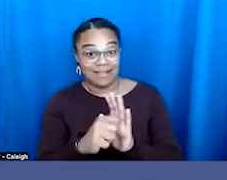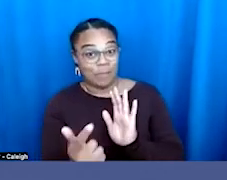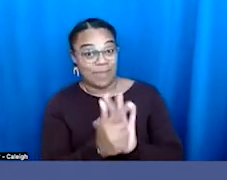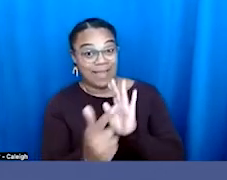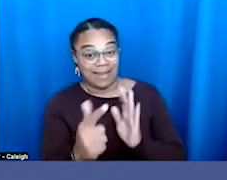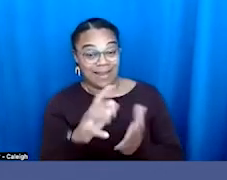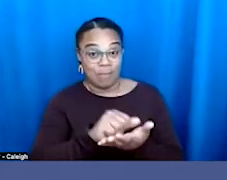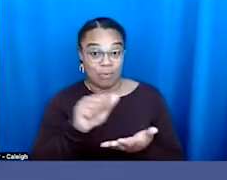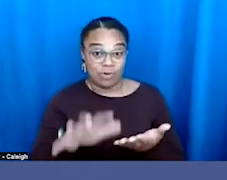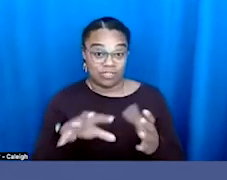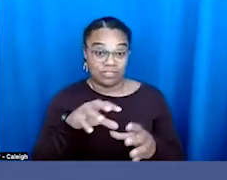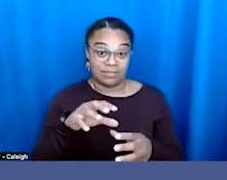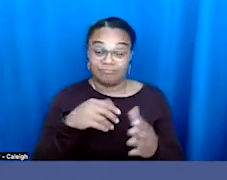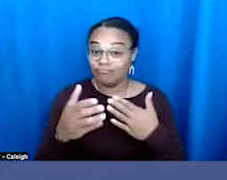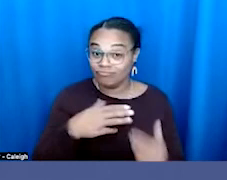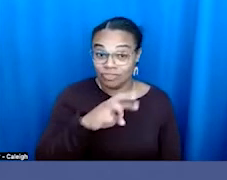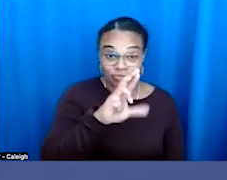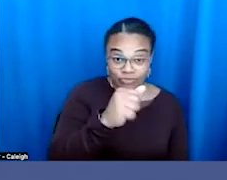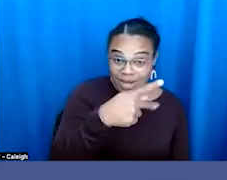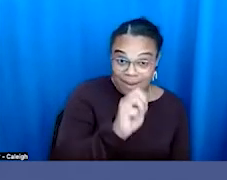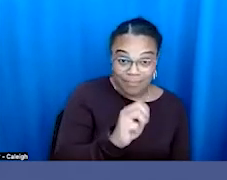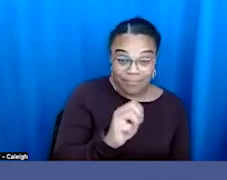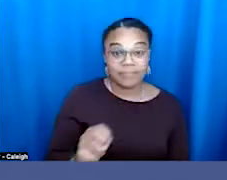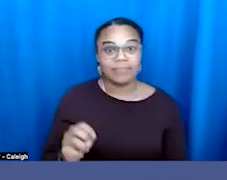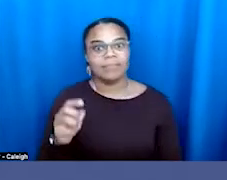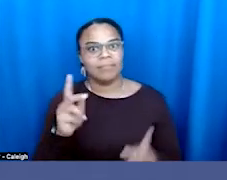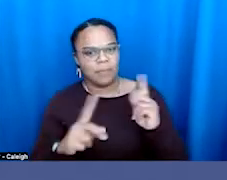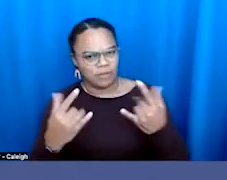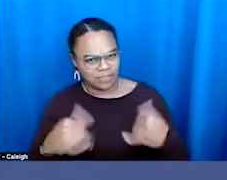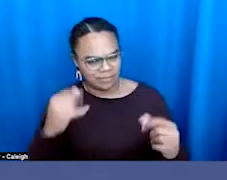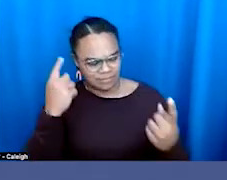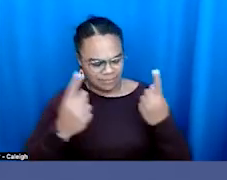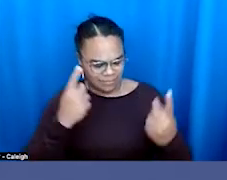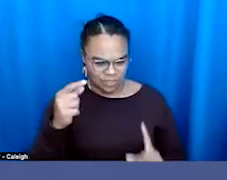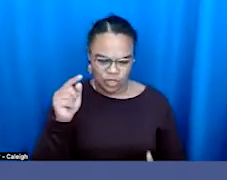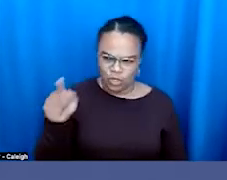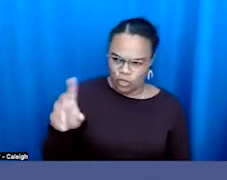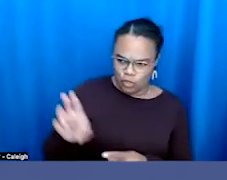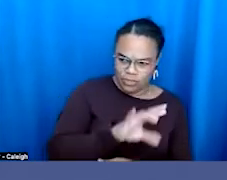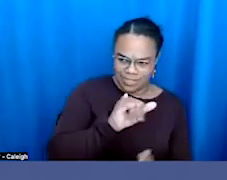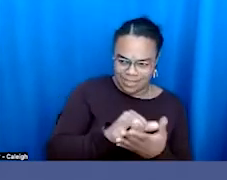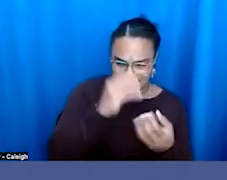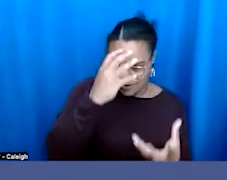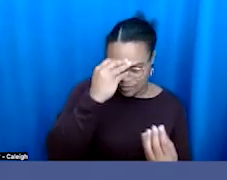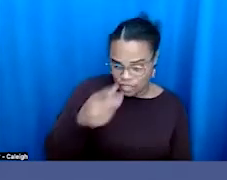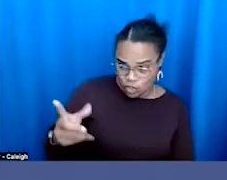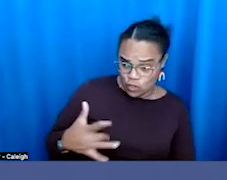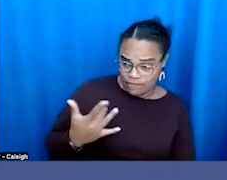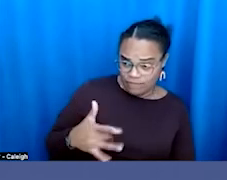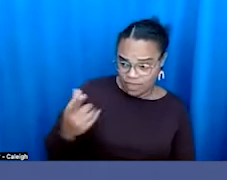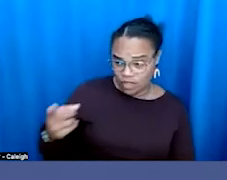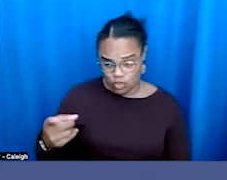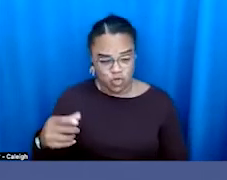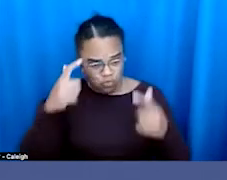even in the case of rape, people are going, you're using this information that you feel empowered to gather